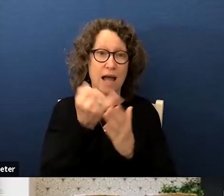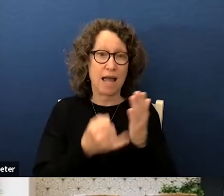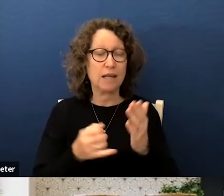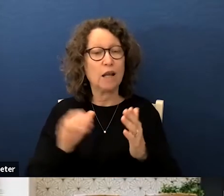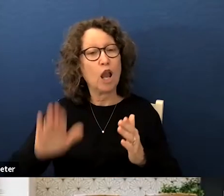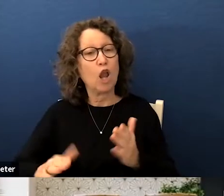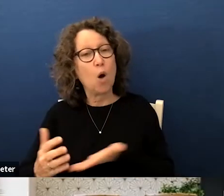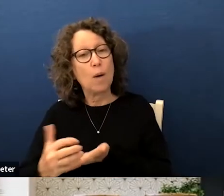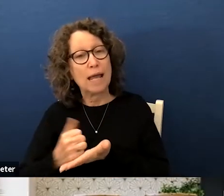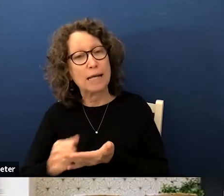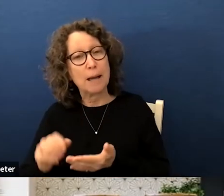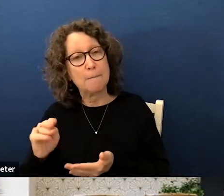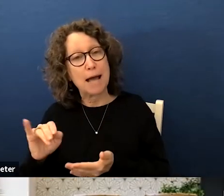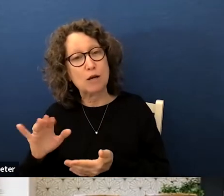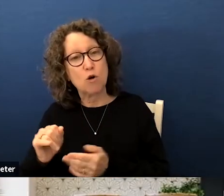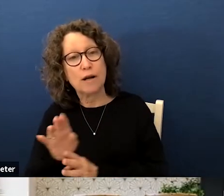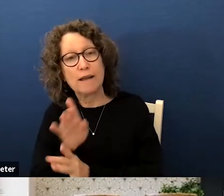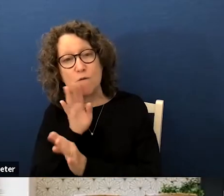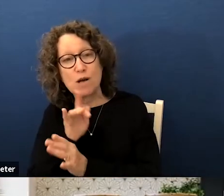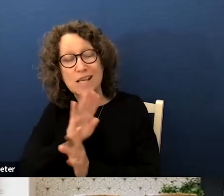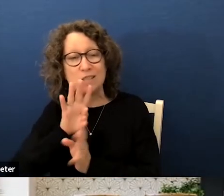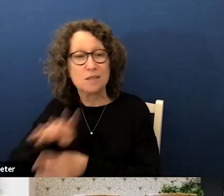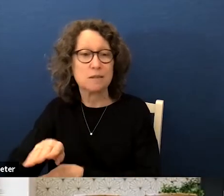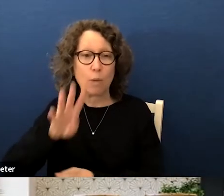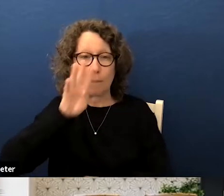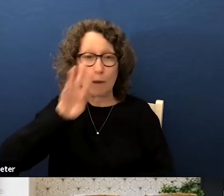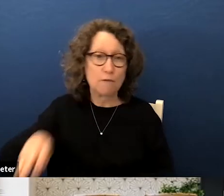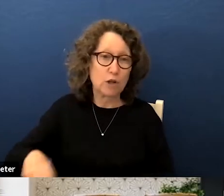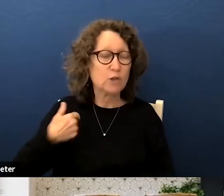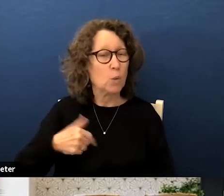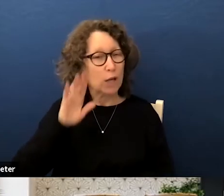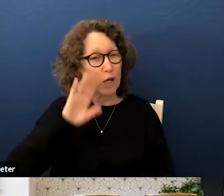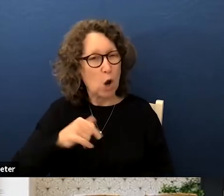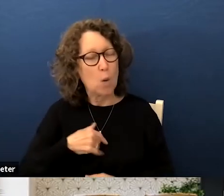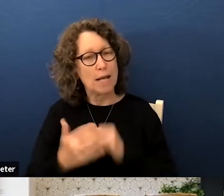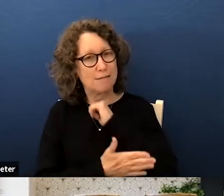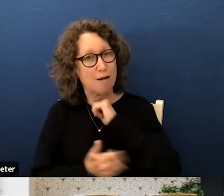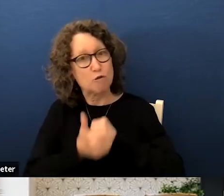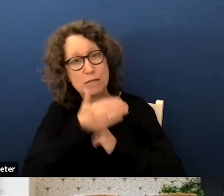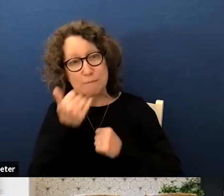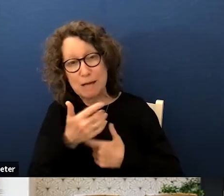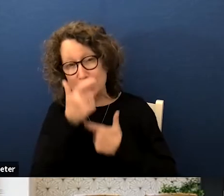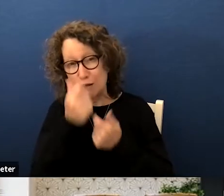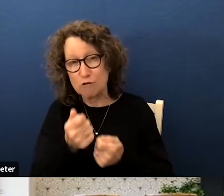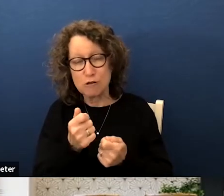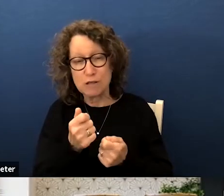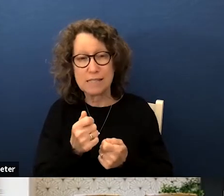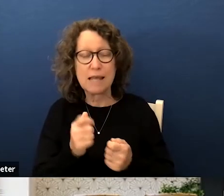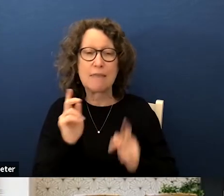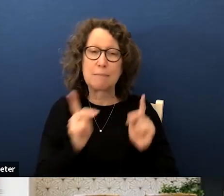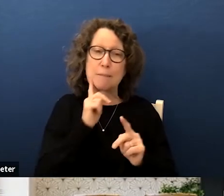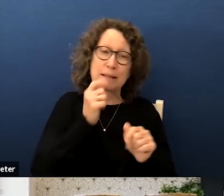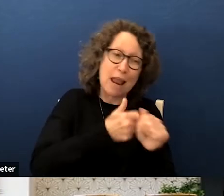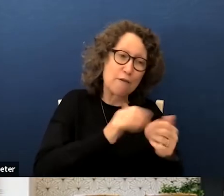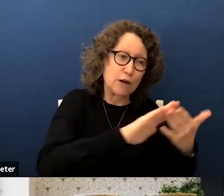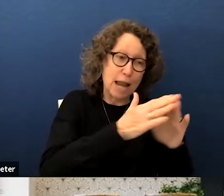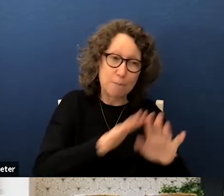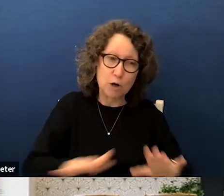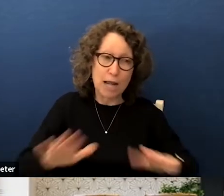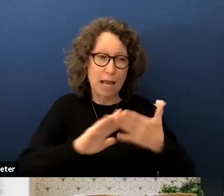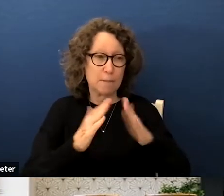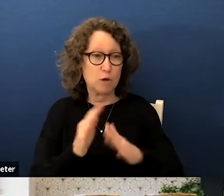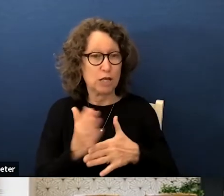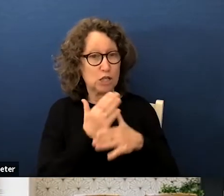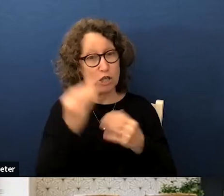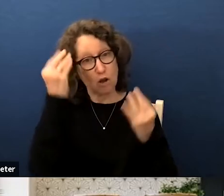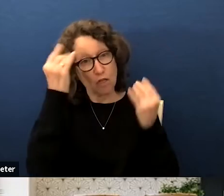-income minority voices will be overlooked we know that it is in the country's best interest that residents in every neighborhood and community share